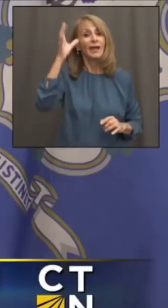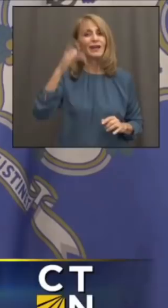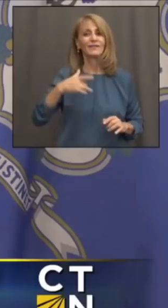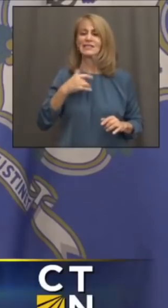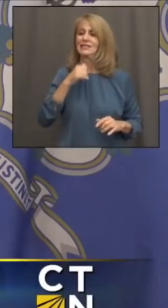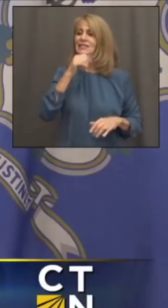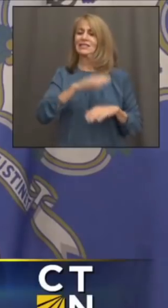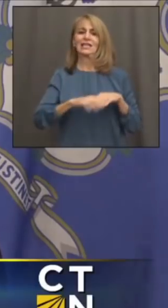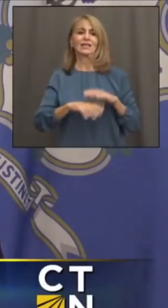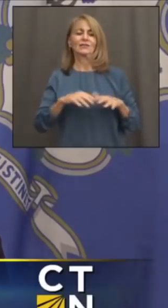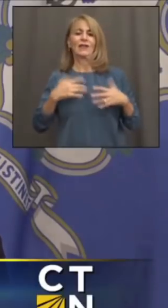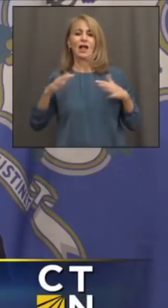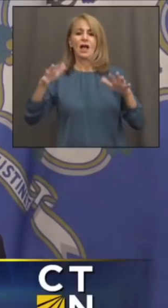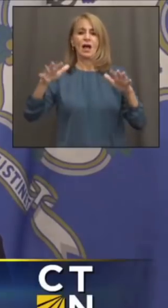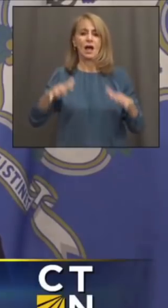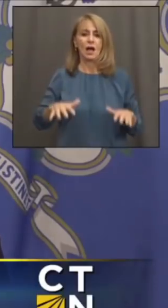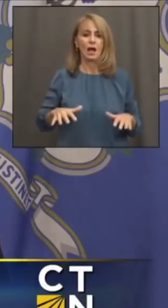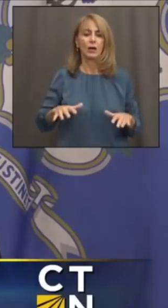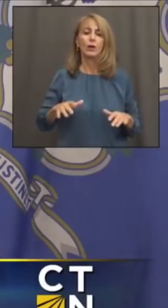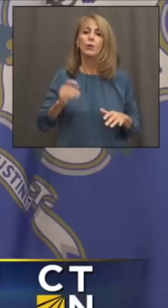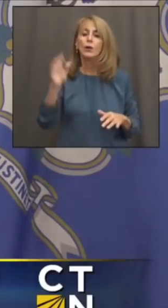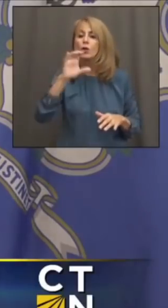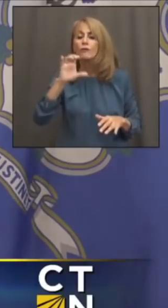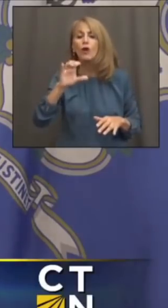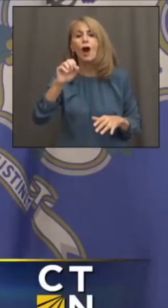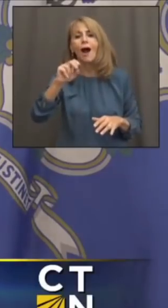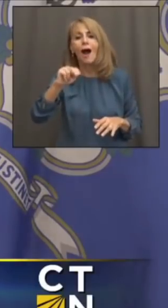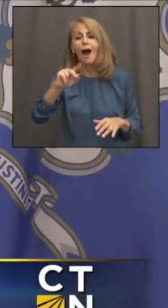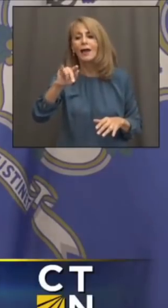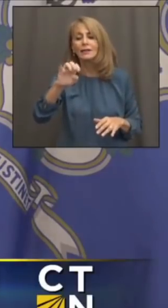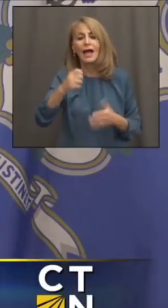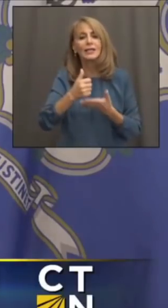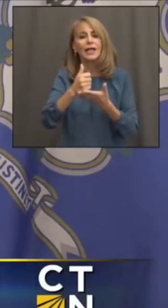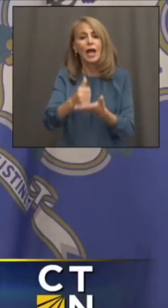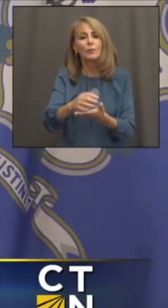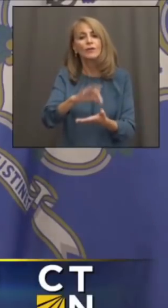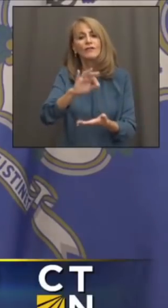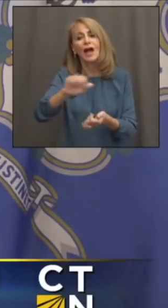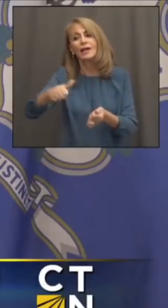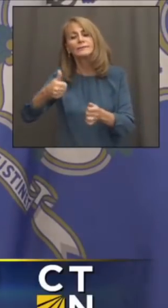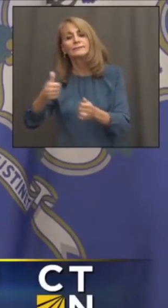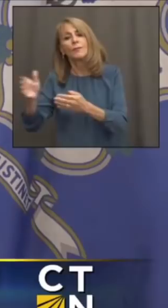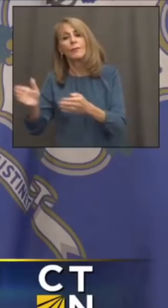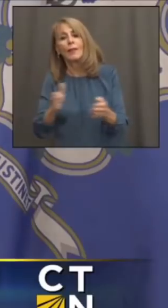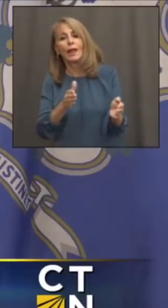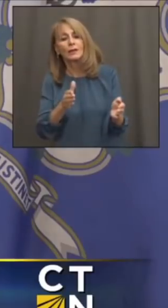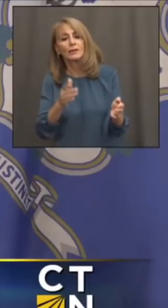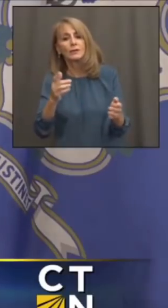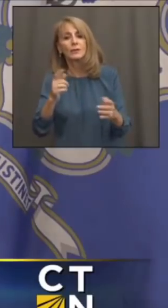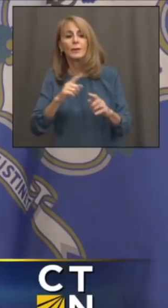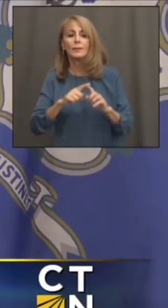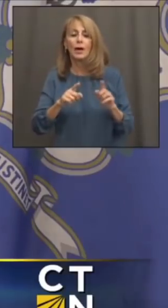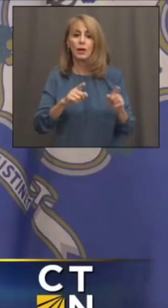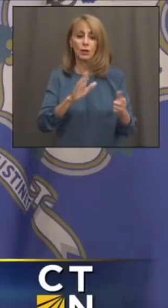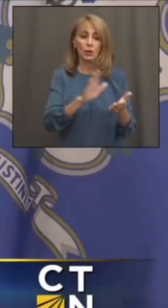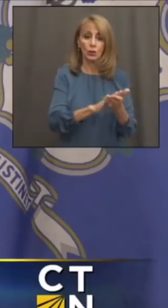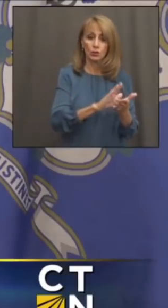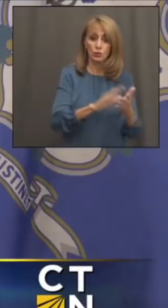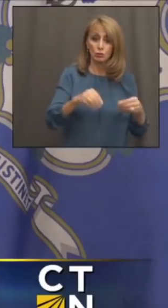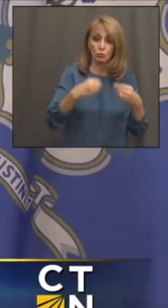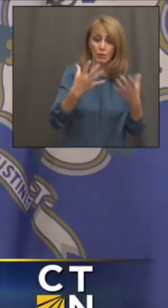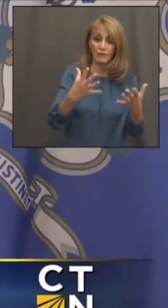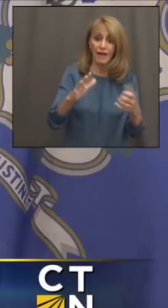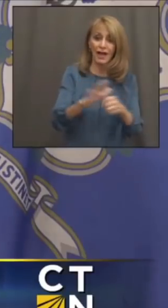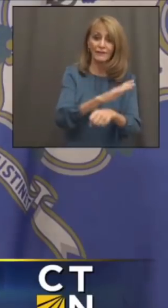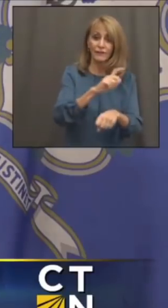to school, we'll find what's online and available to help you find alternatives. But I don't think the schools are going to be providing